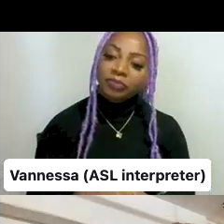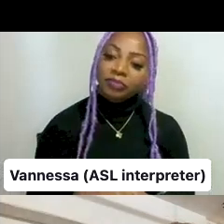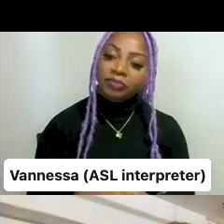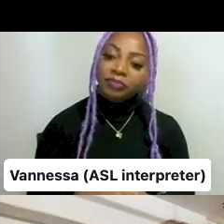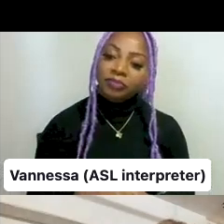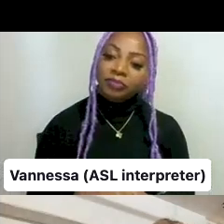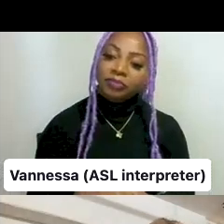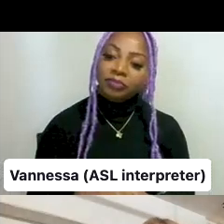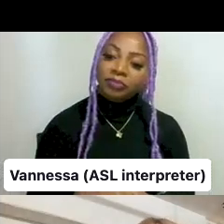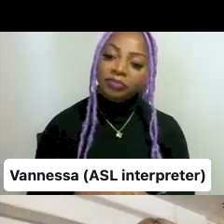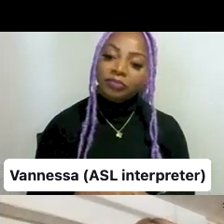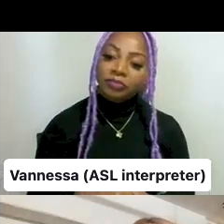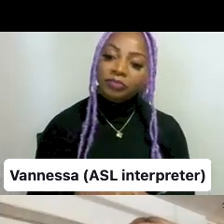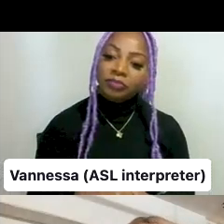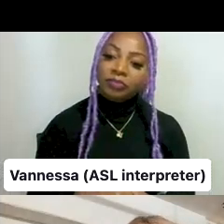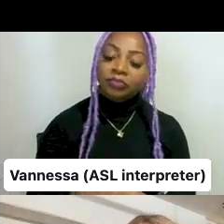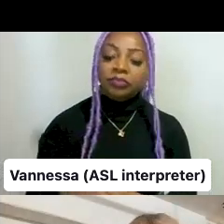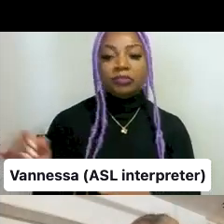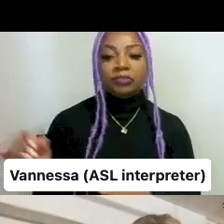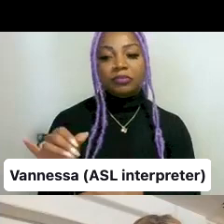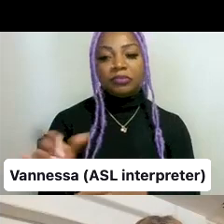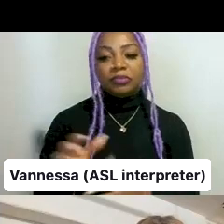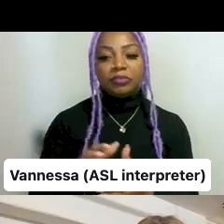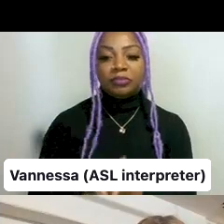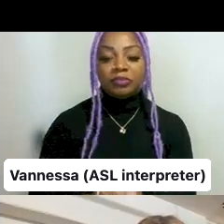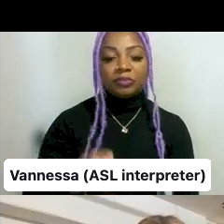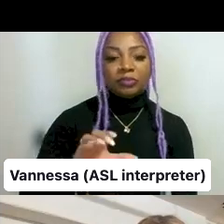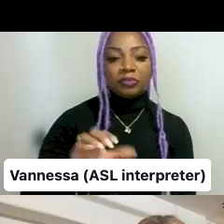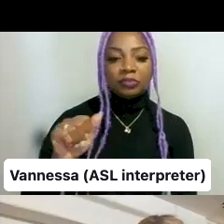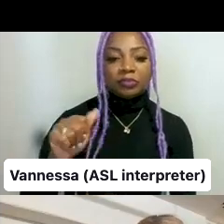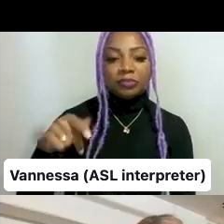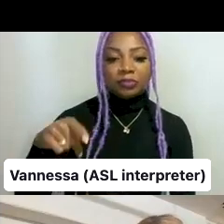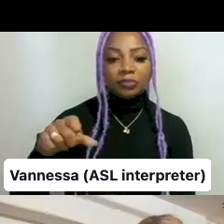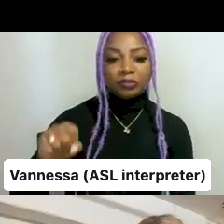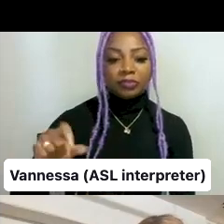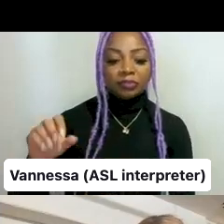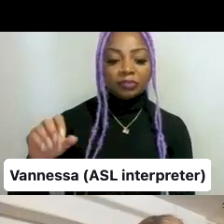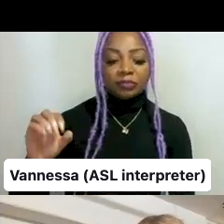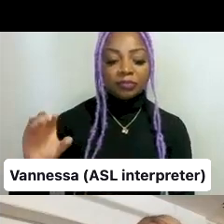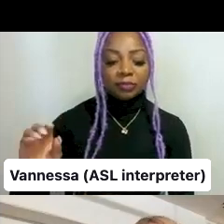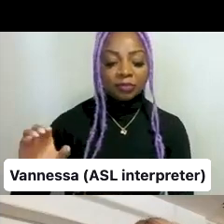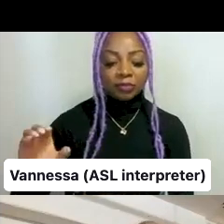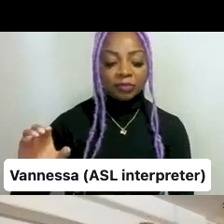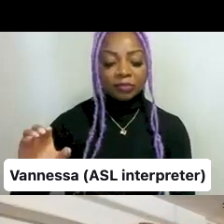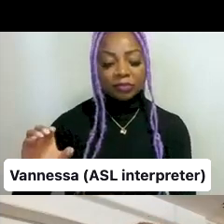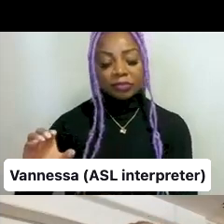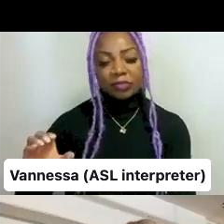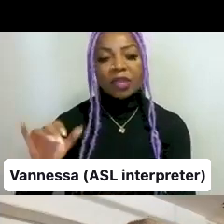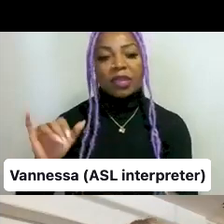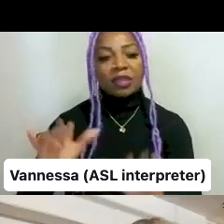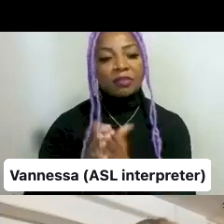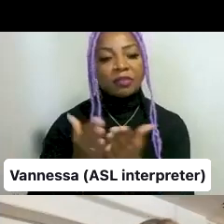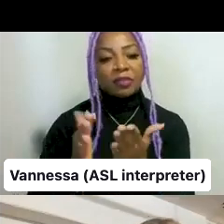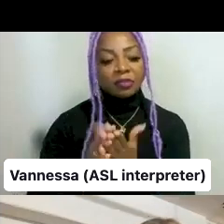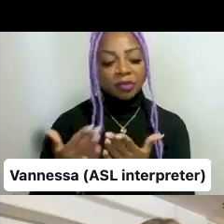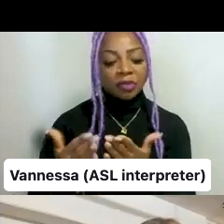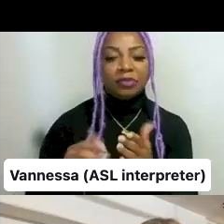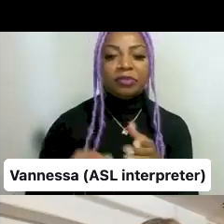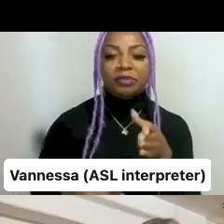really well known one is called Caps Lock. This is a book by Ruben Bater